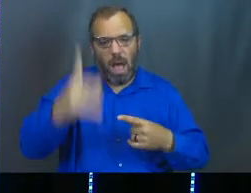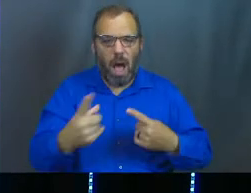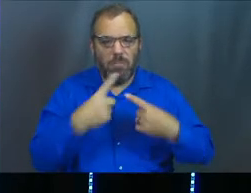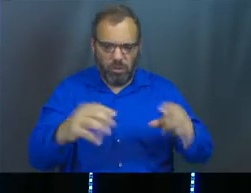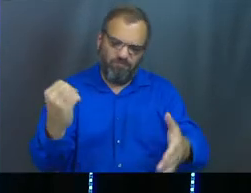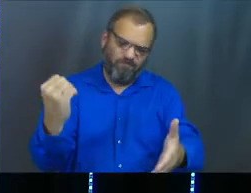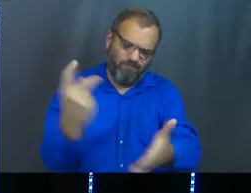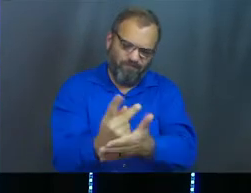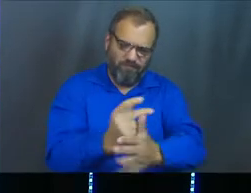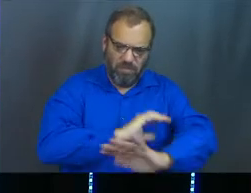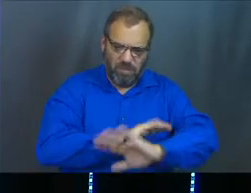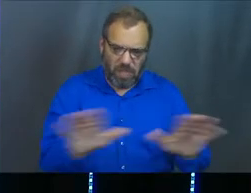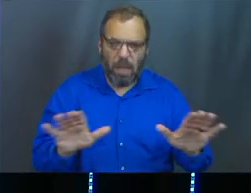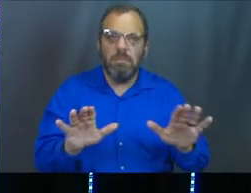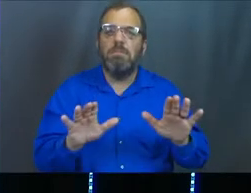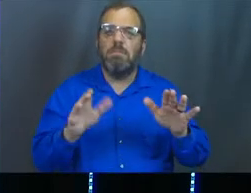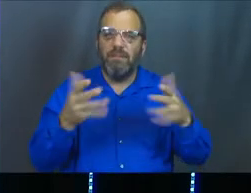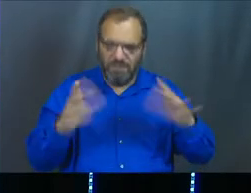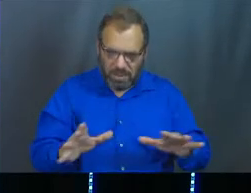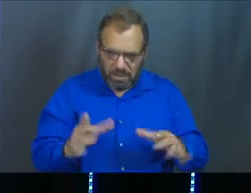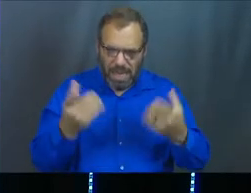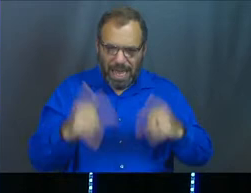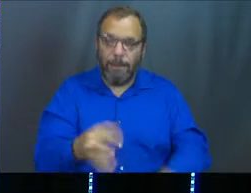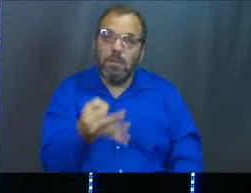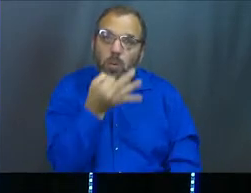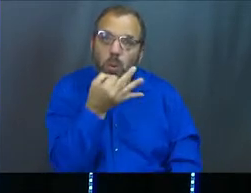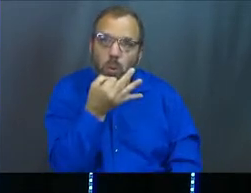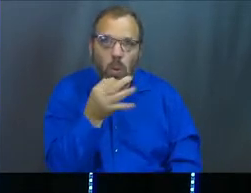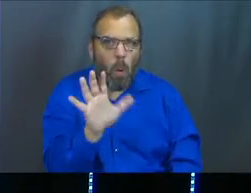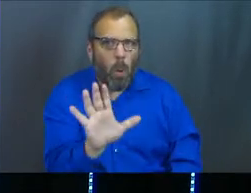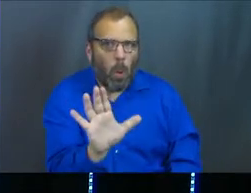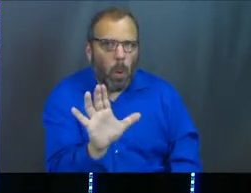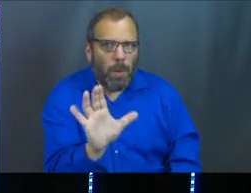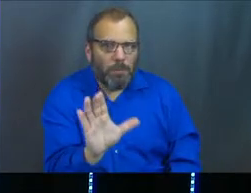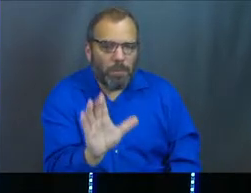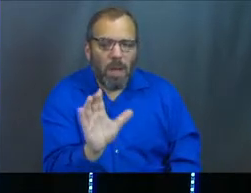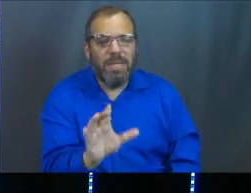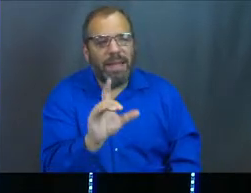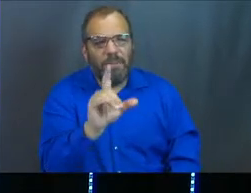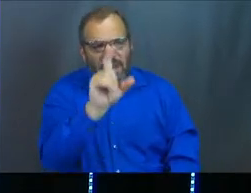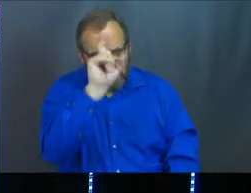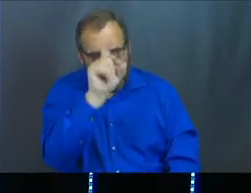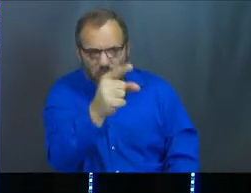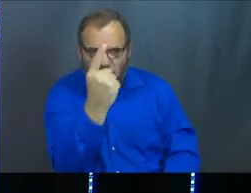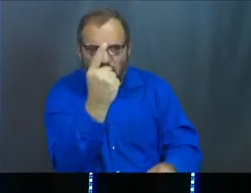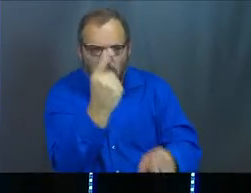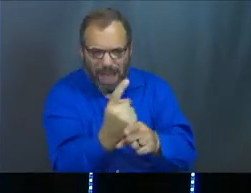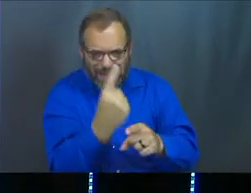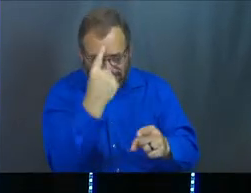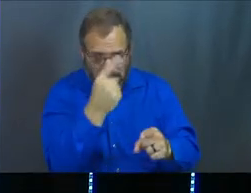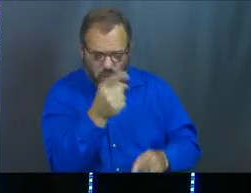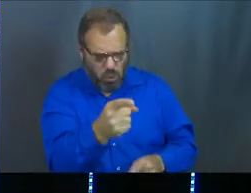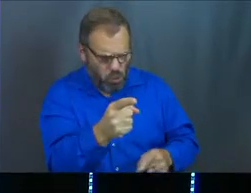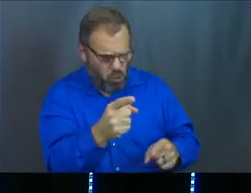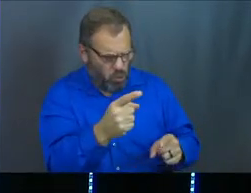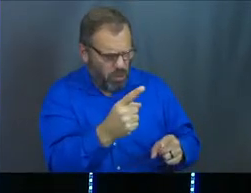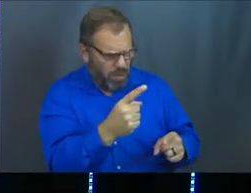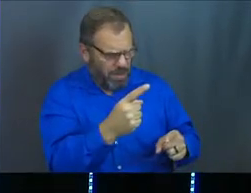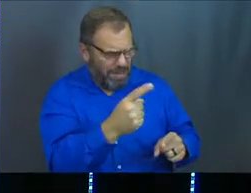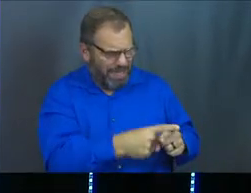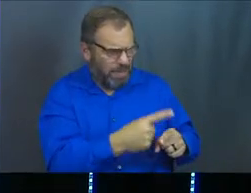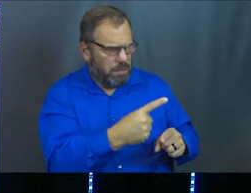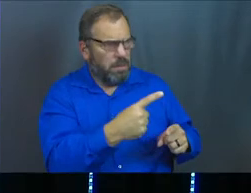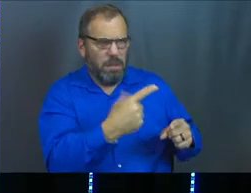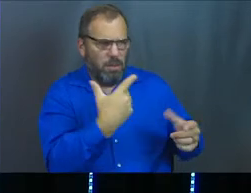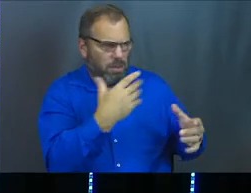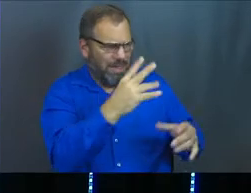God, and he will soon make them happen. This is big. He says, Pharaoh, you were right to think that because you got this dream twice,